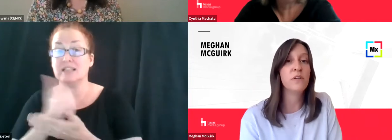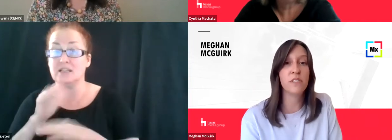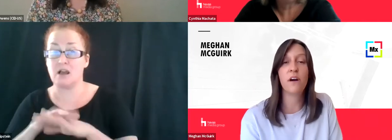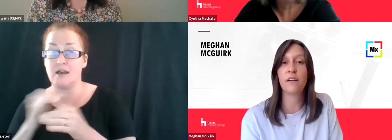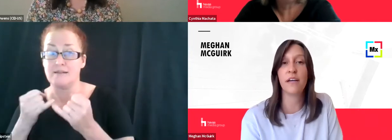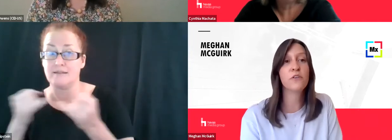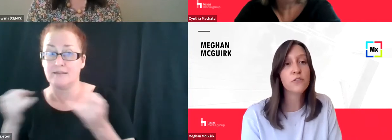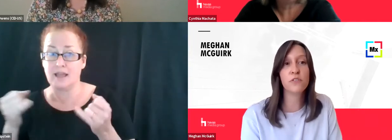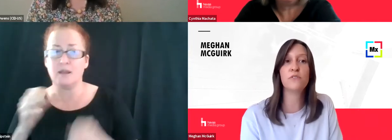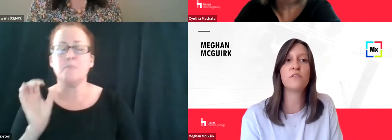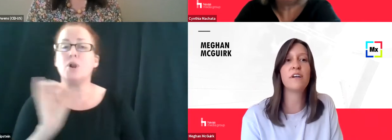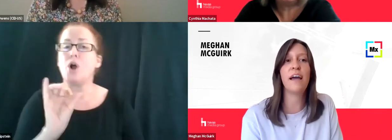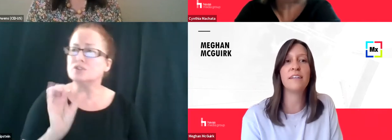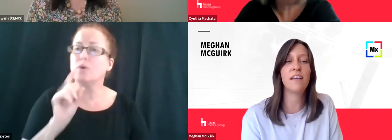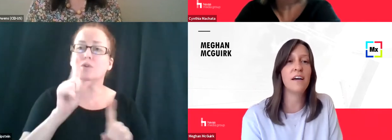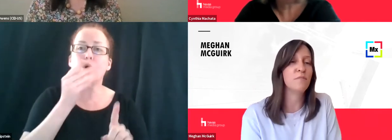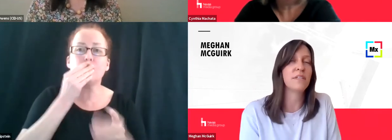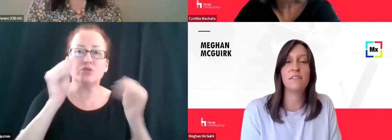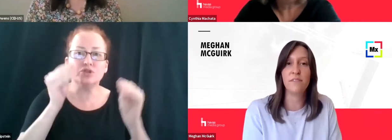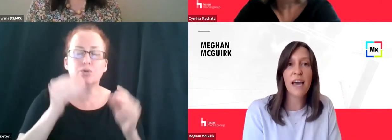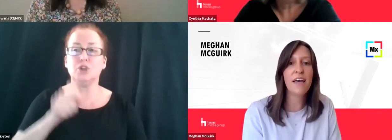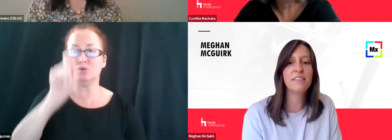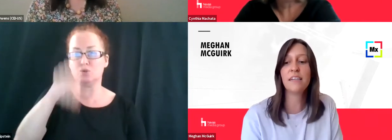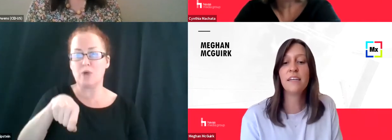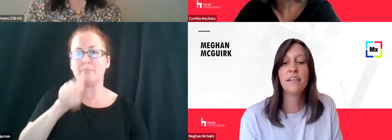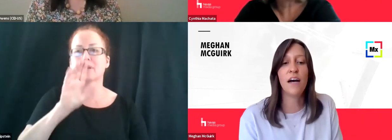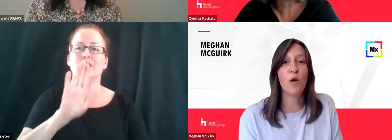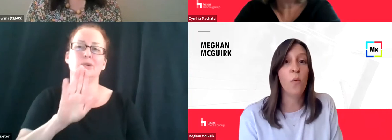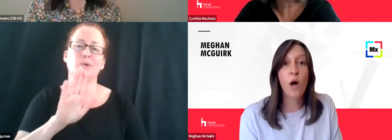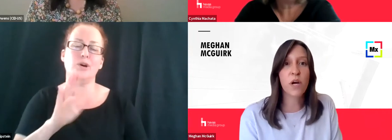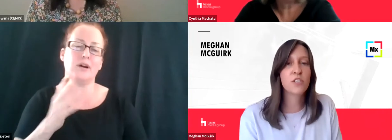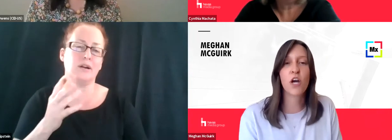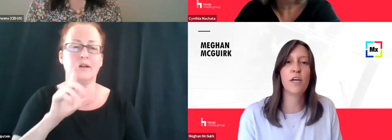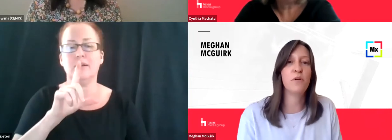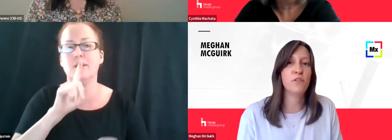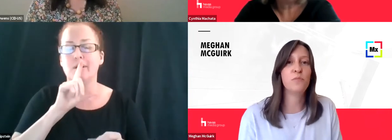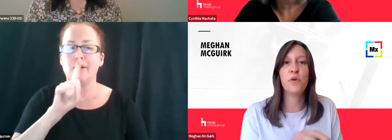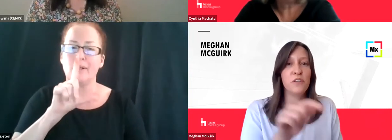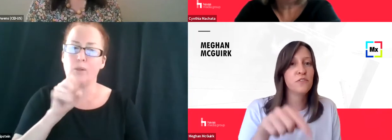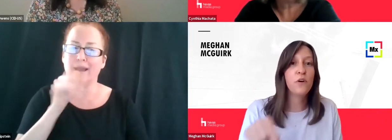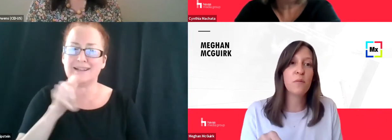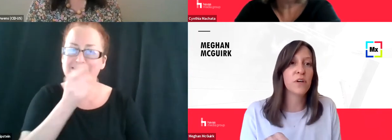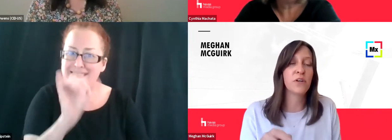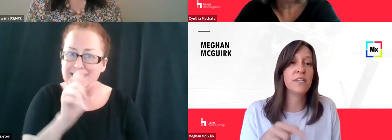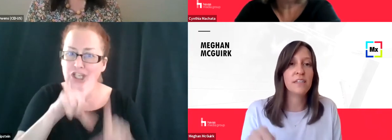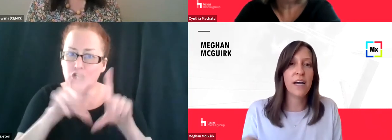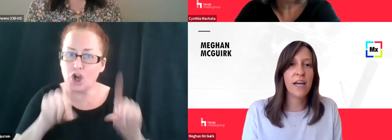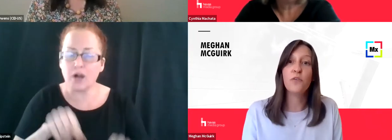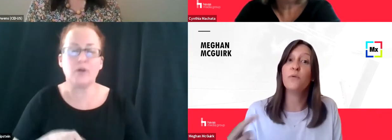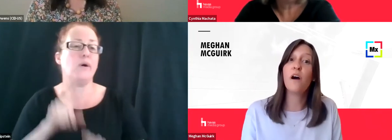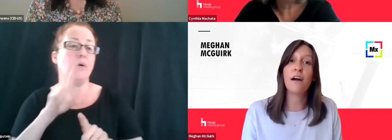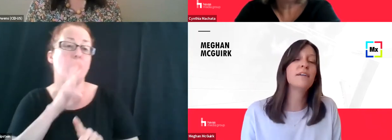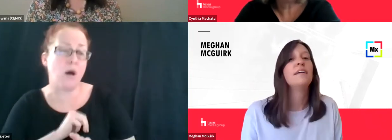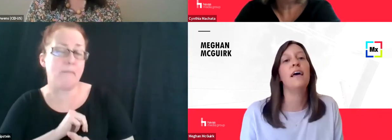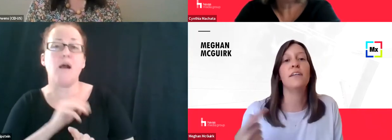swipe your loyalty card at your grocery store, at, um, like a CVS, um, Walmart target. When you put in your phone number, you're identifying